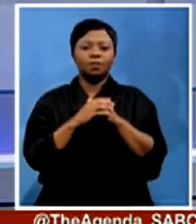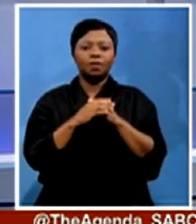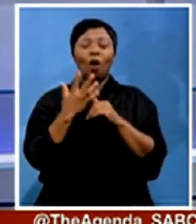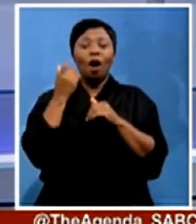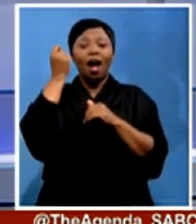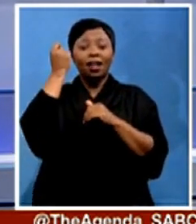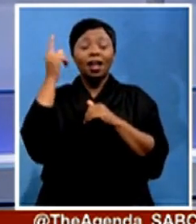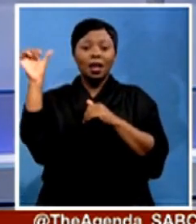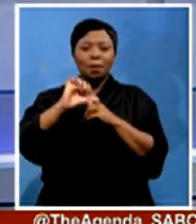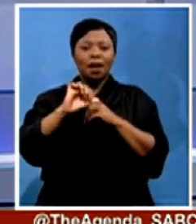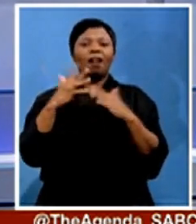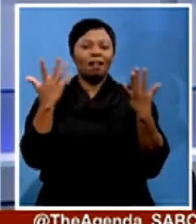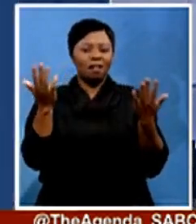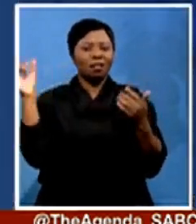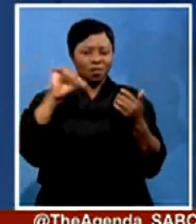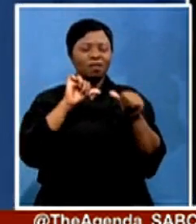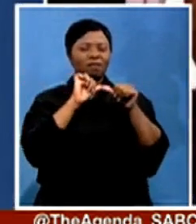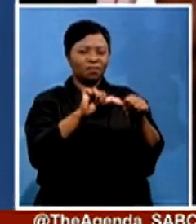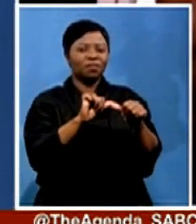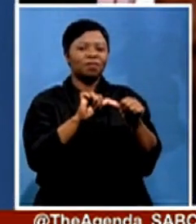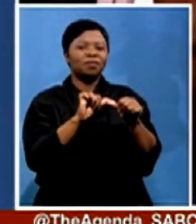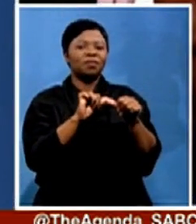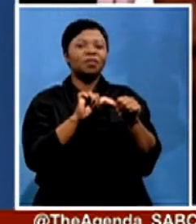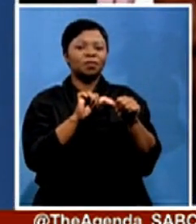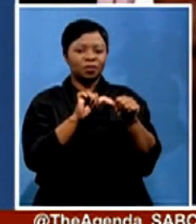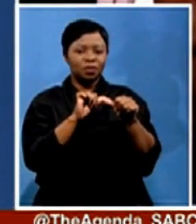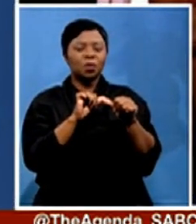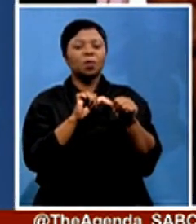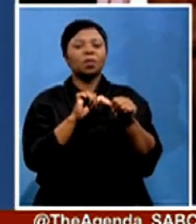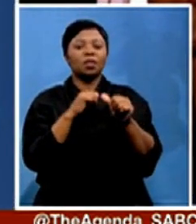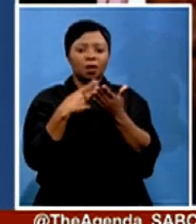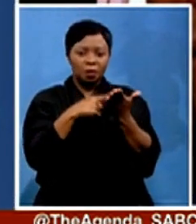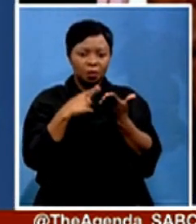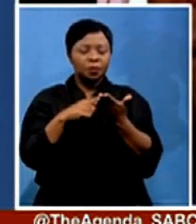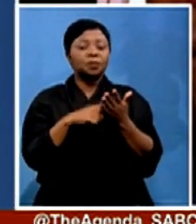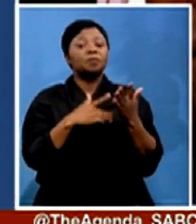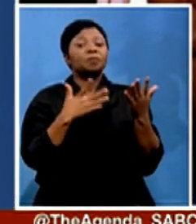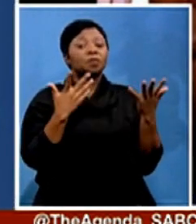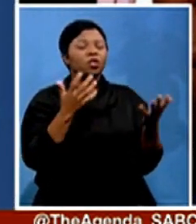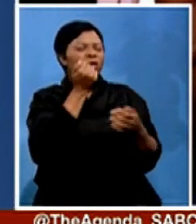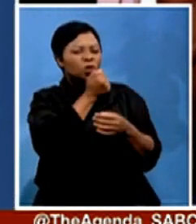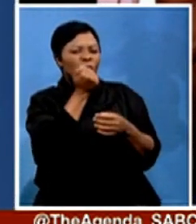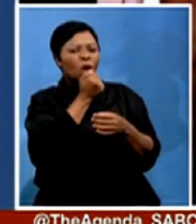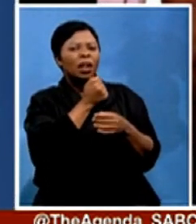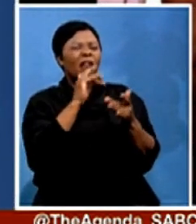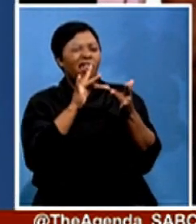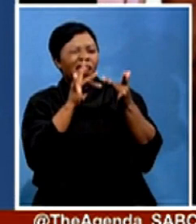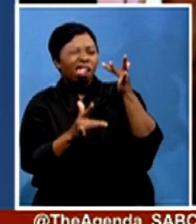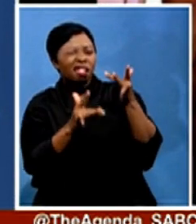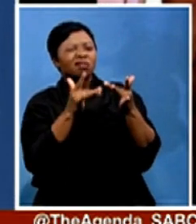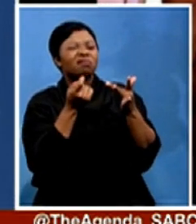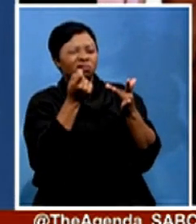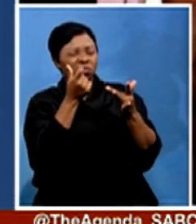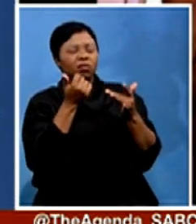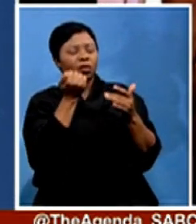back into the conversation. Sorry about that. I think we just had a bit of break in the transmission. You were talking